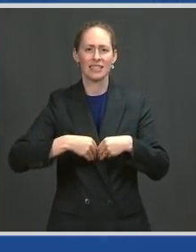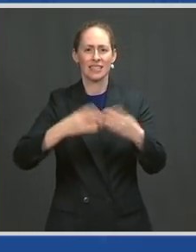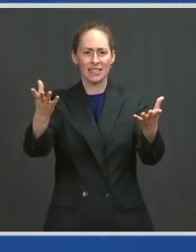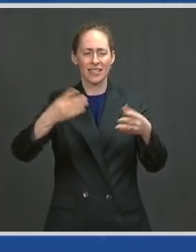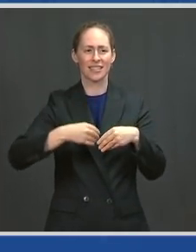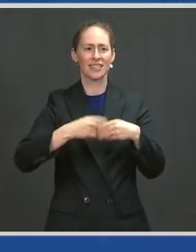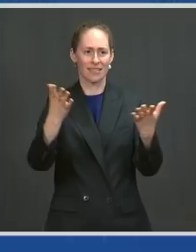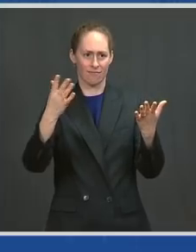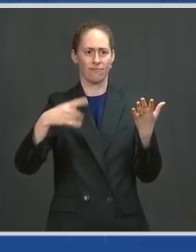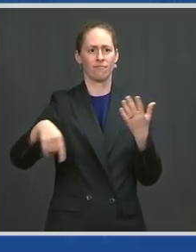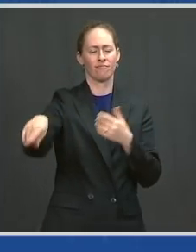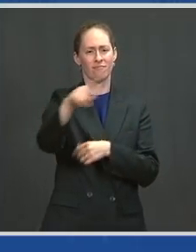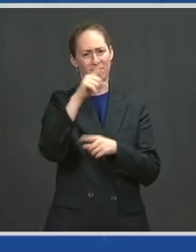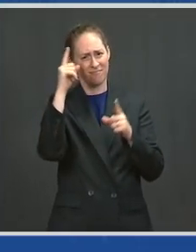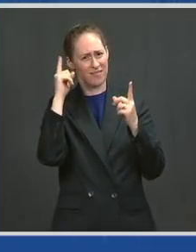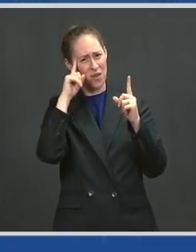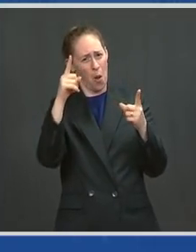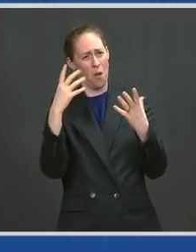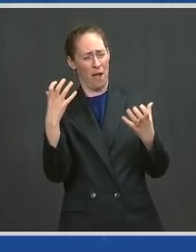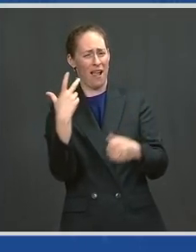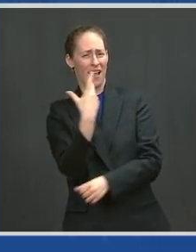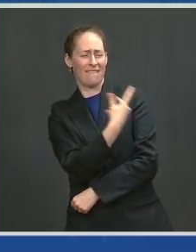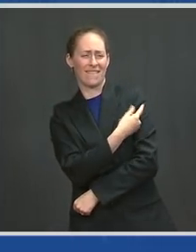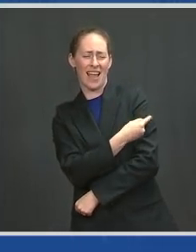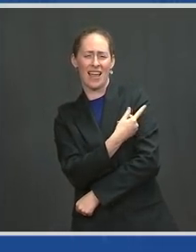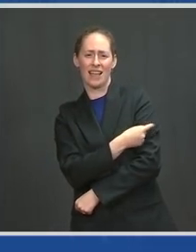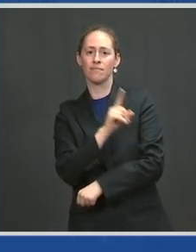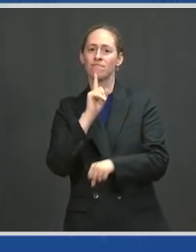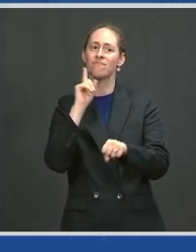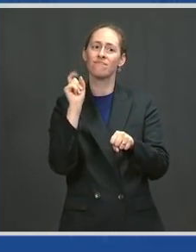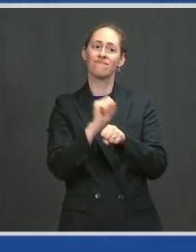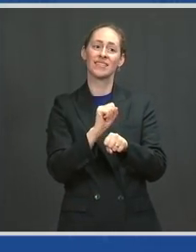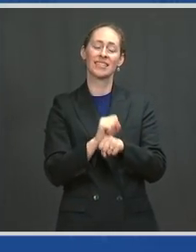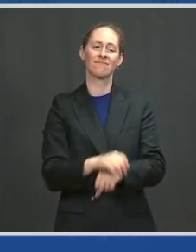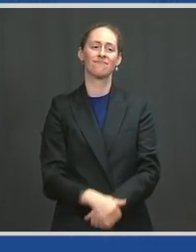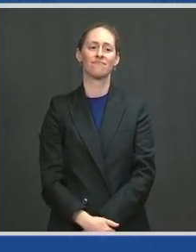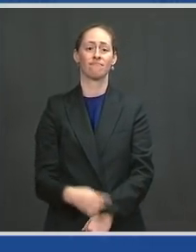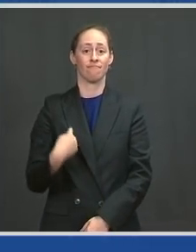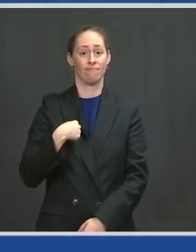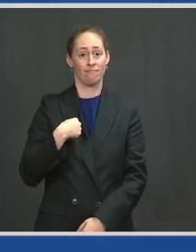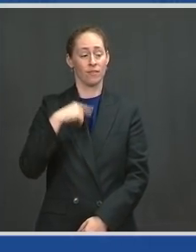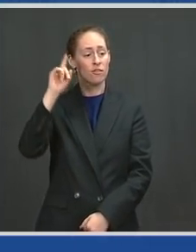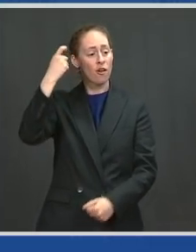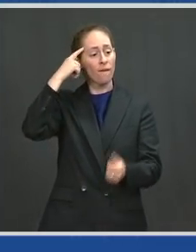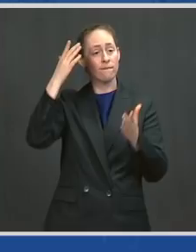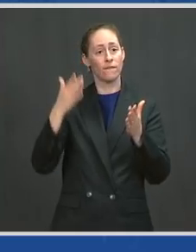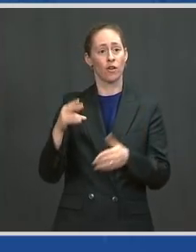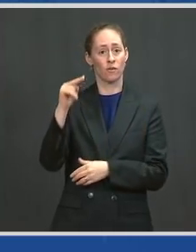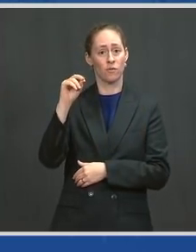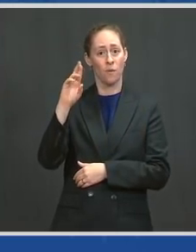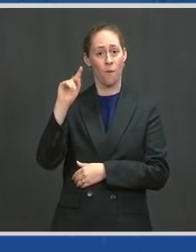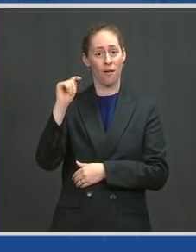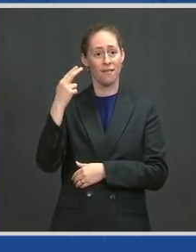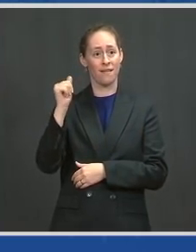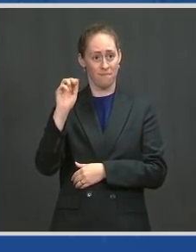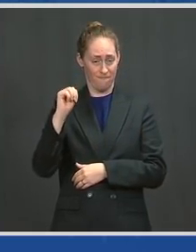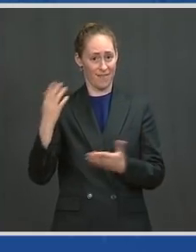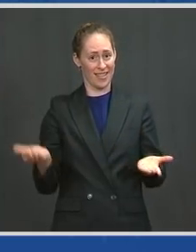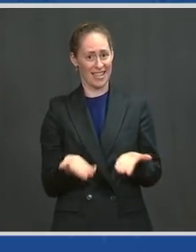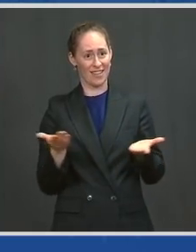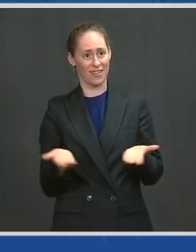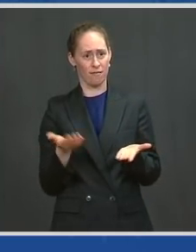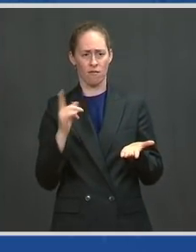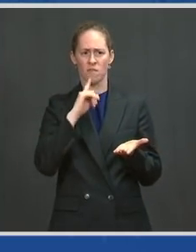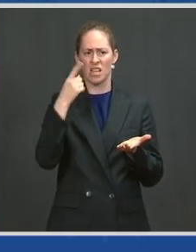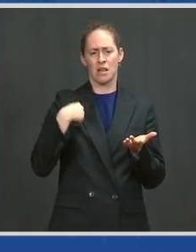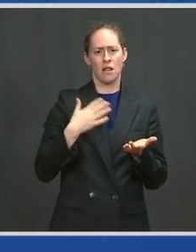arms. As governor, I can tell you that having a partner in the White House makes a huge, huge